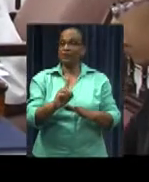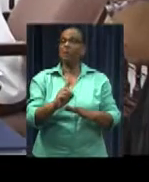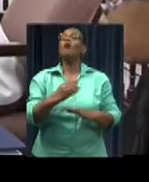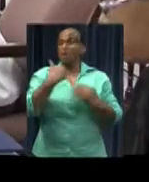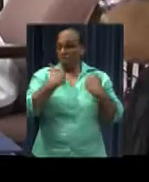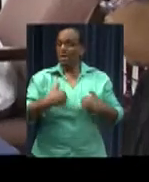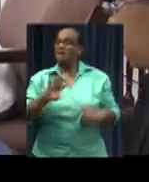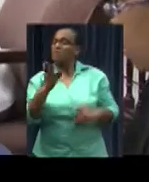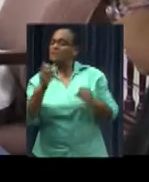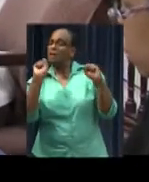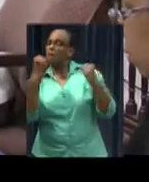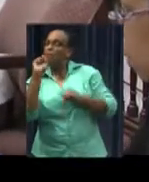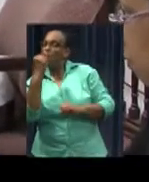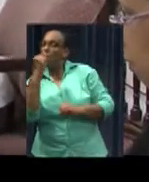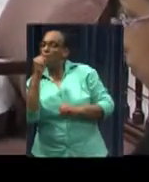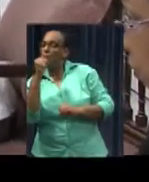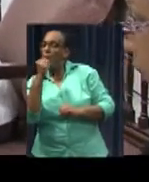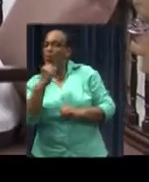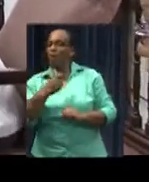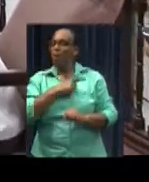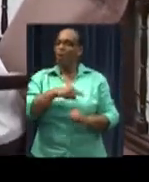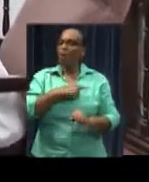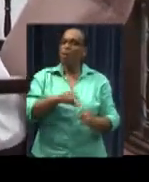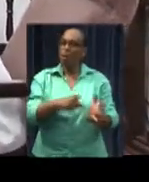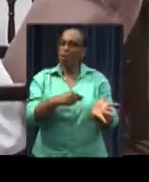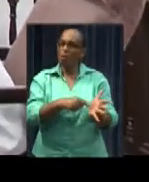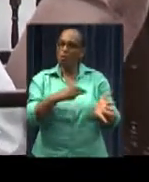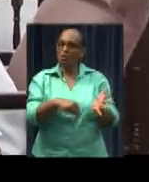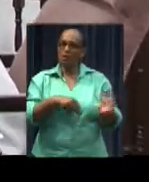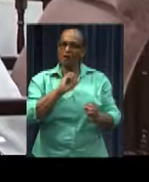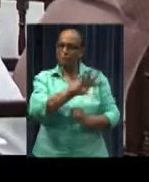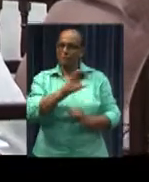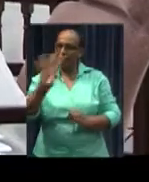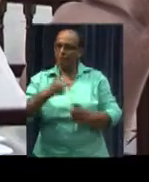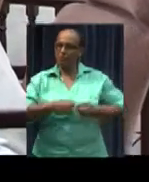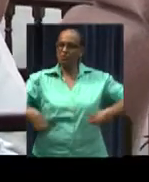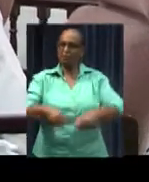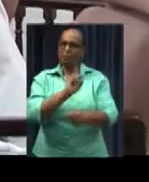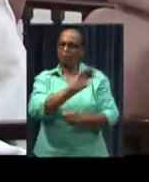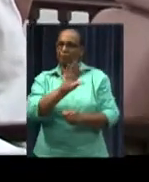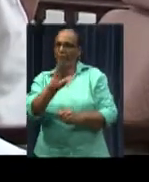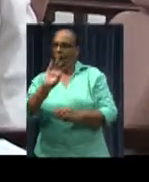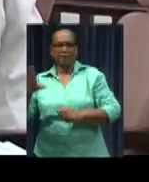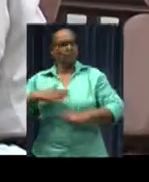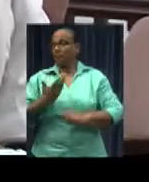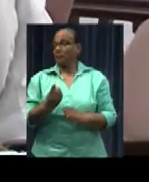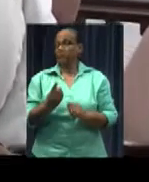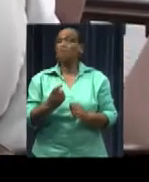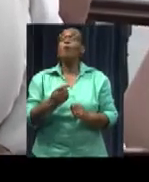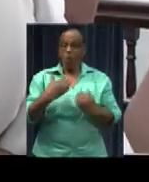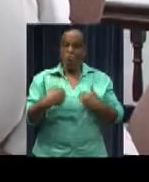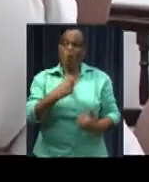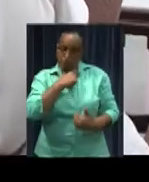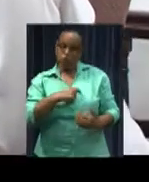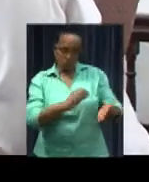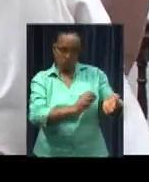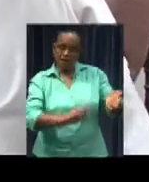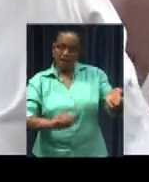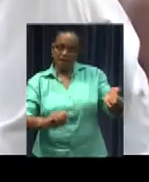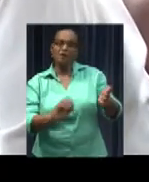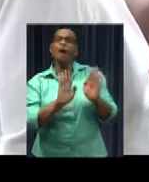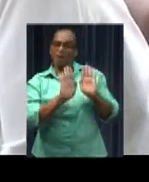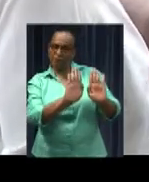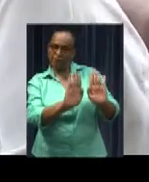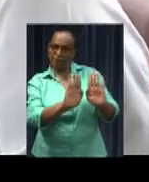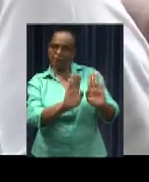make it much more difficult for citizens to offend others by social media unpunished. Also, personal data is protected